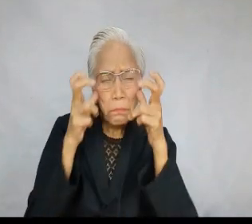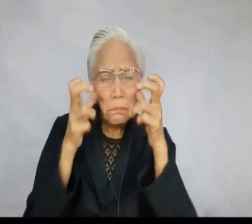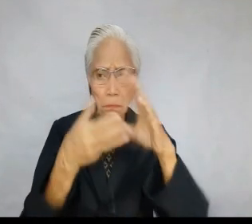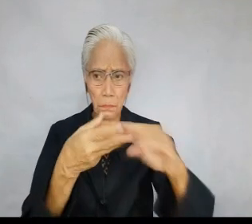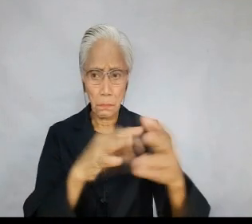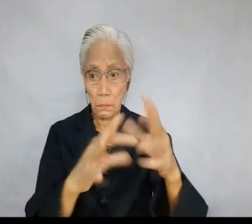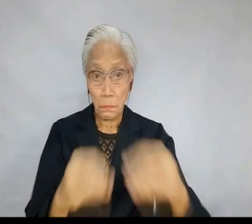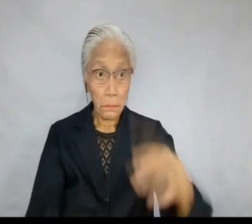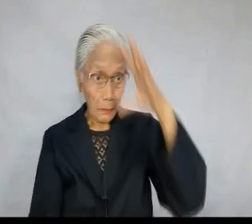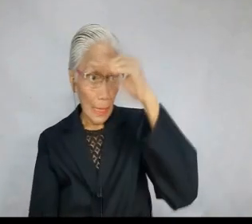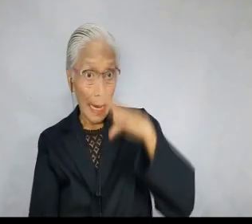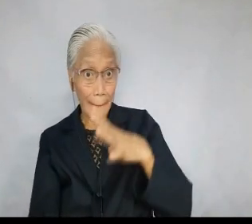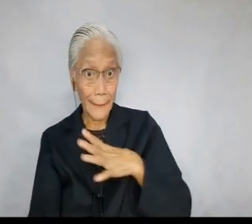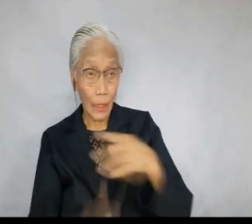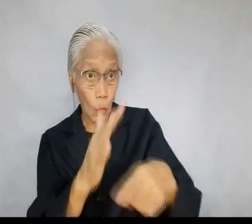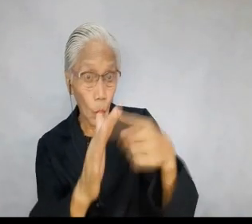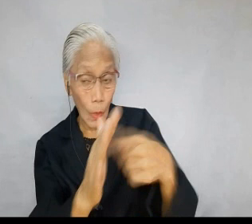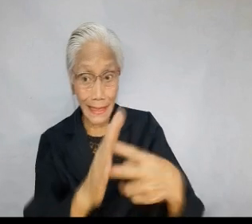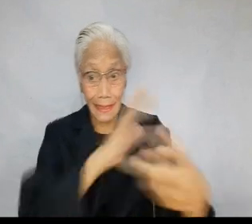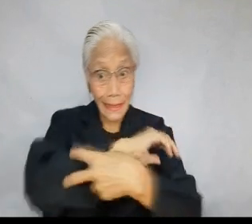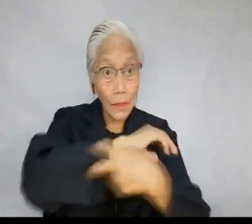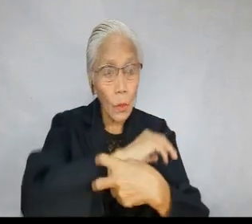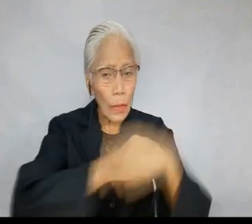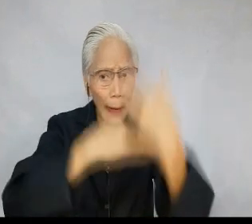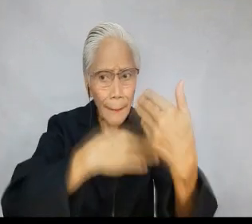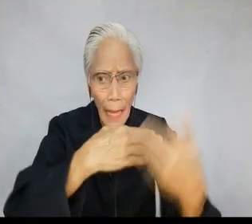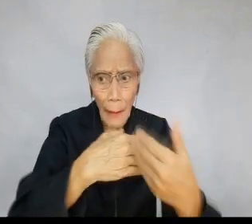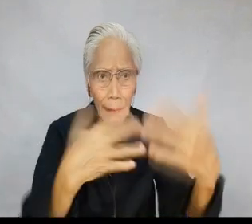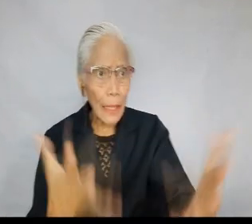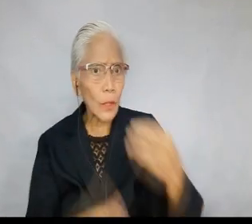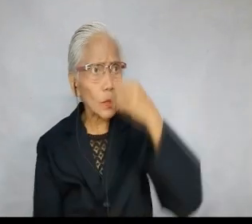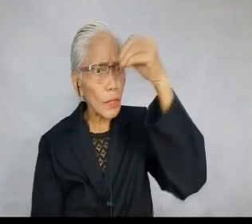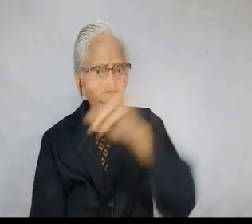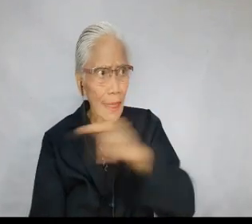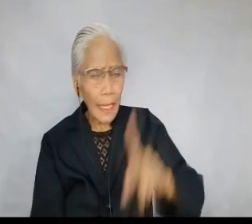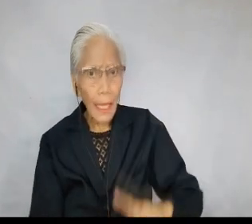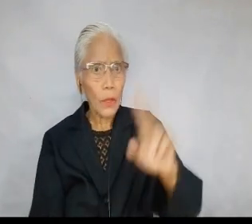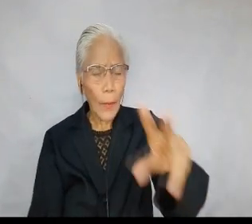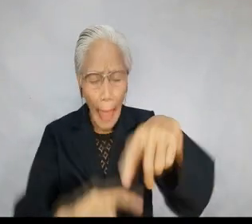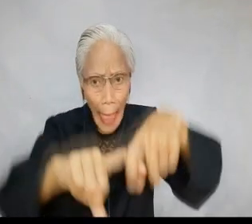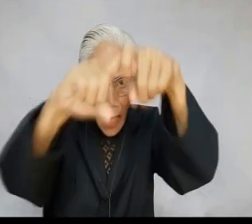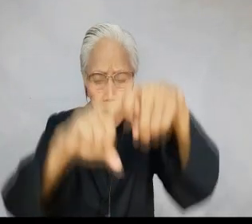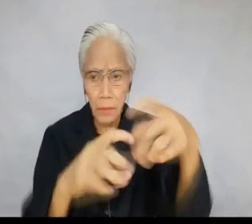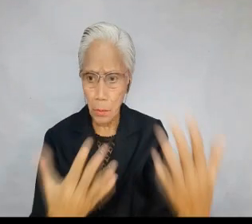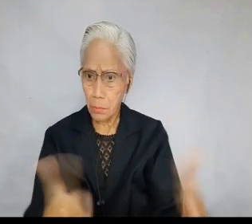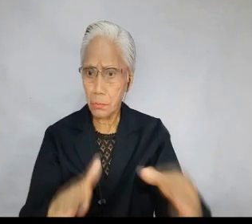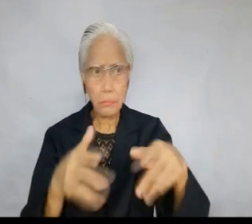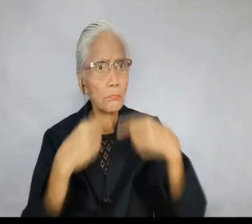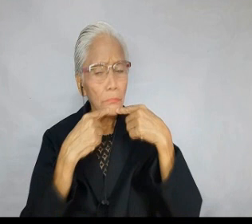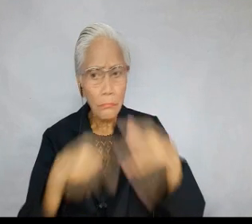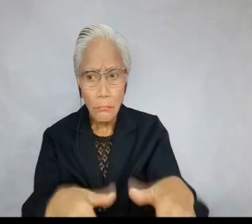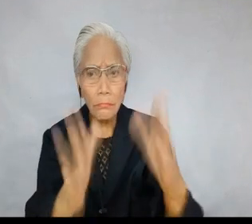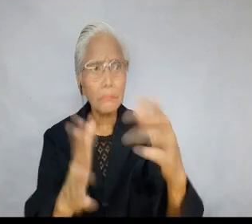Let us listen to the story. A man who once stole a loaf of bread was ordered by the king to be hanged. When the man